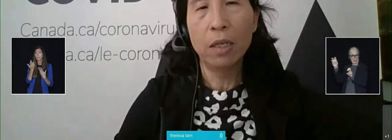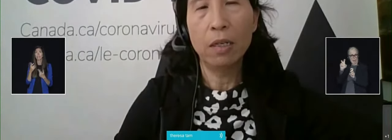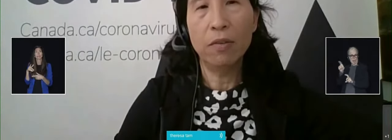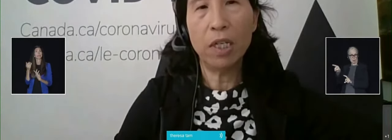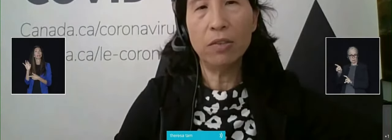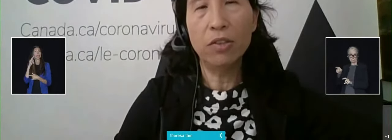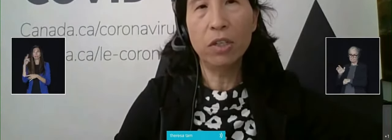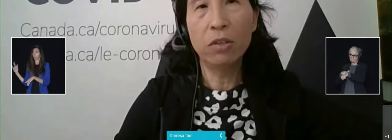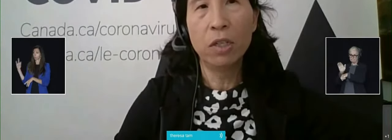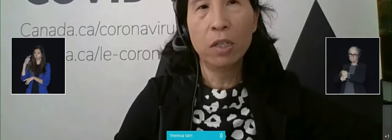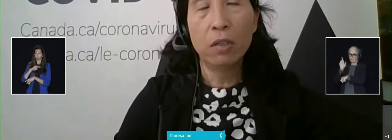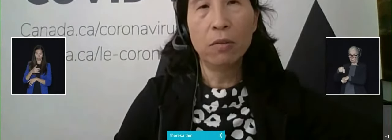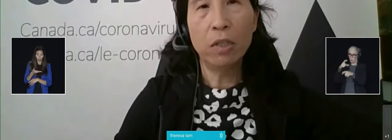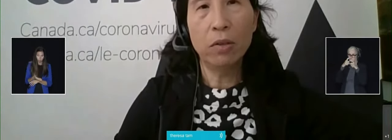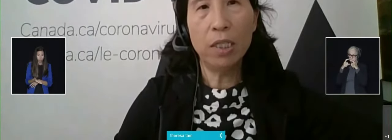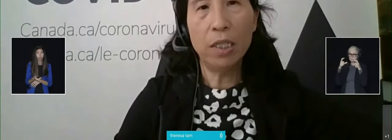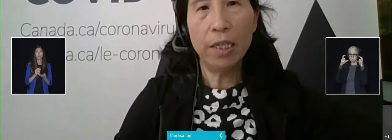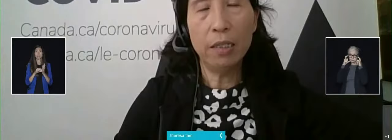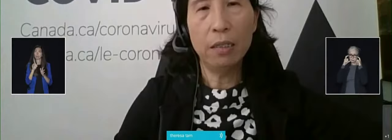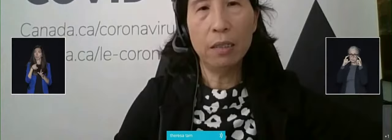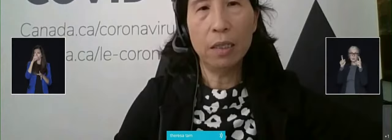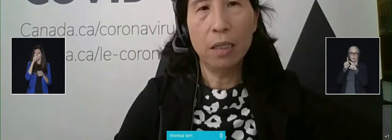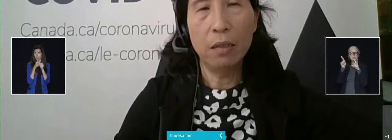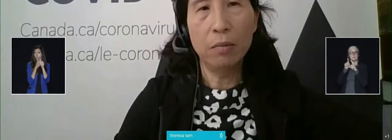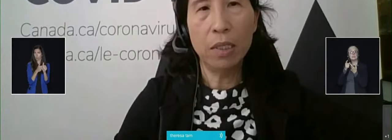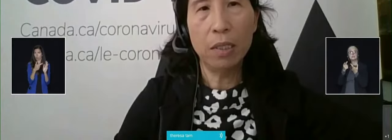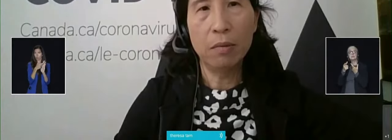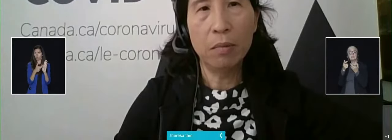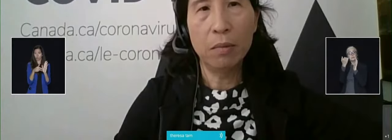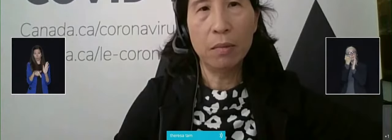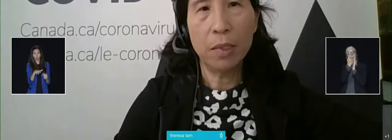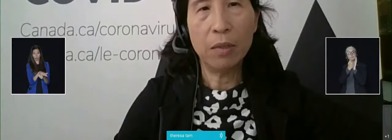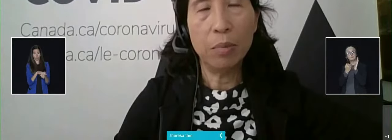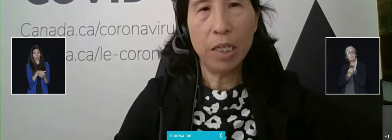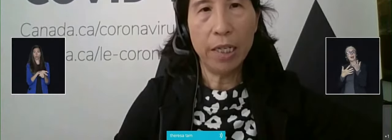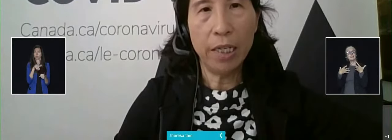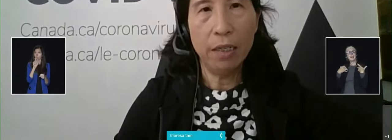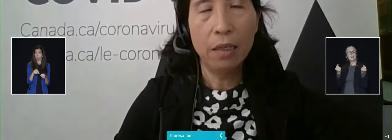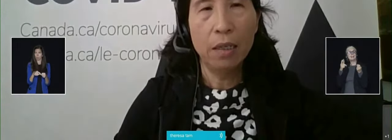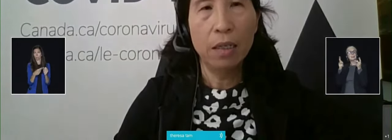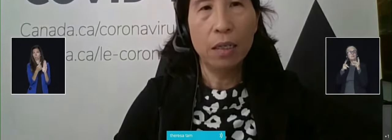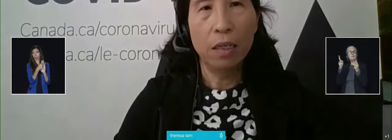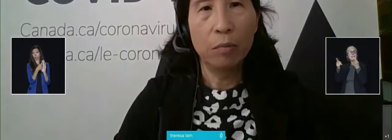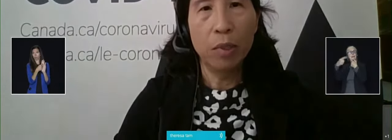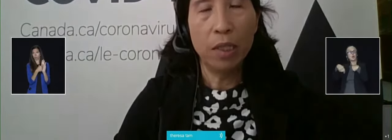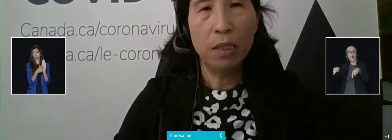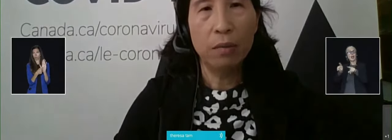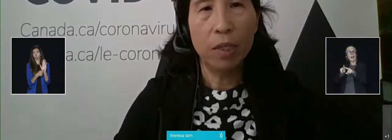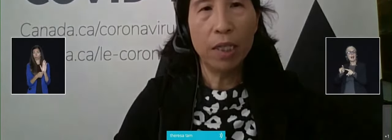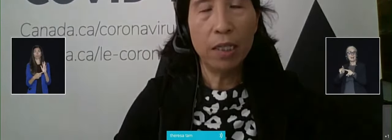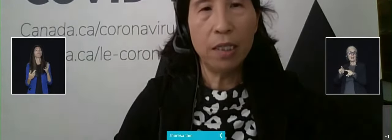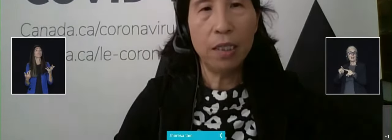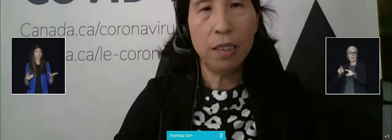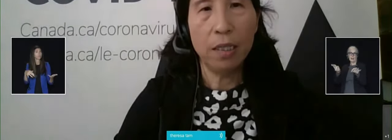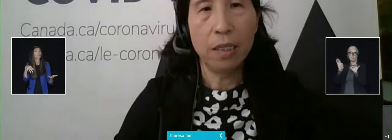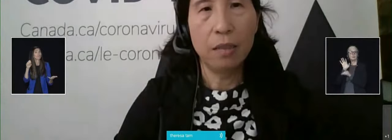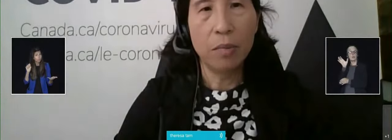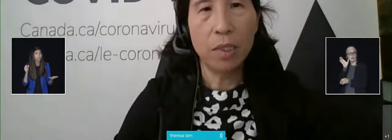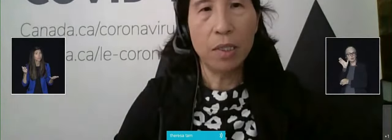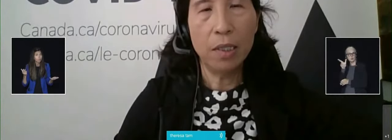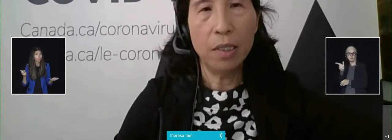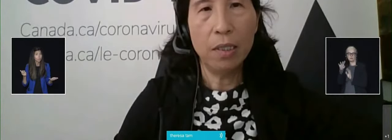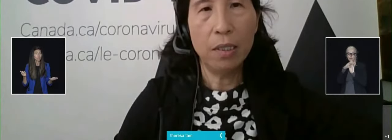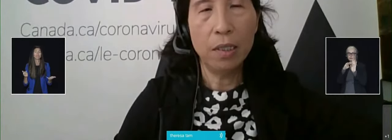health advice. So, with all these layers at play, this is why the